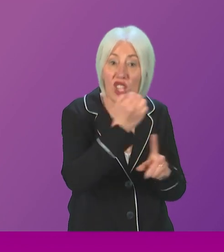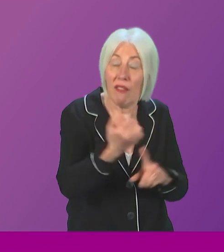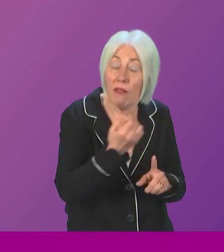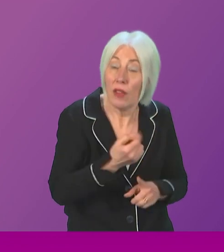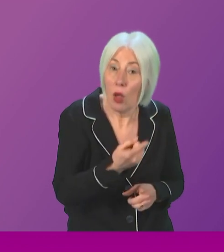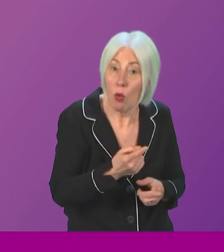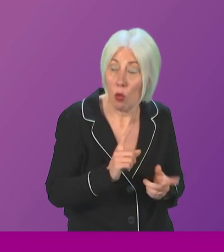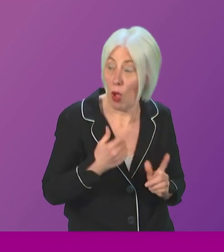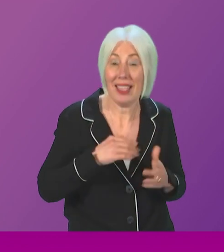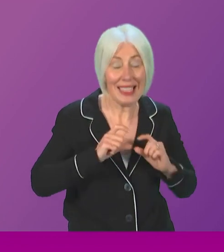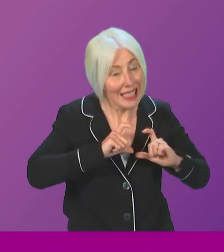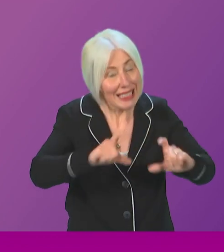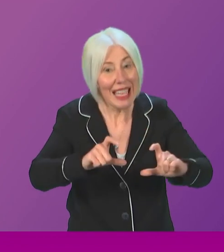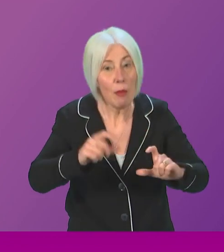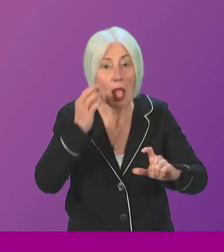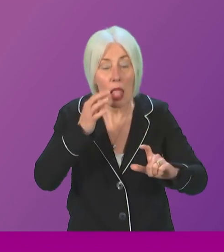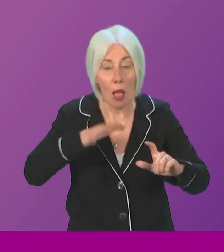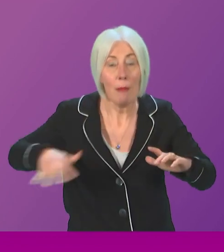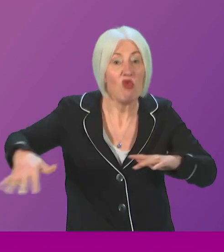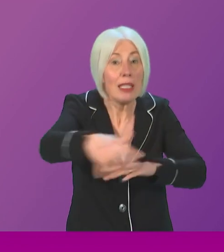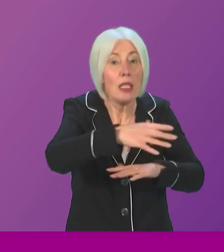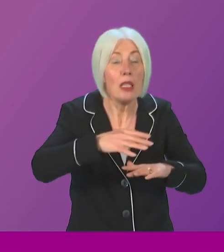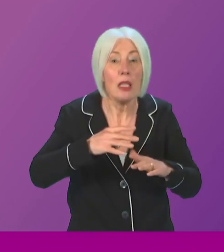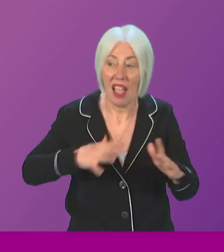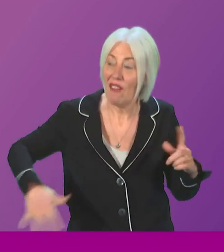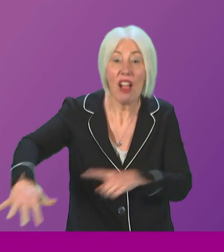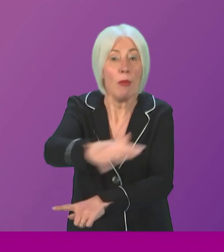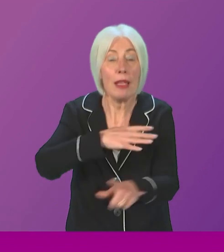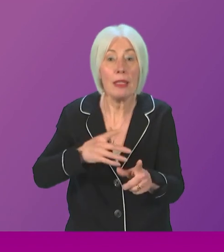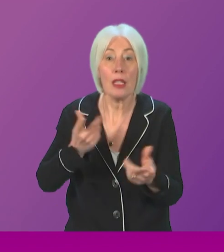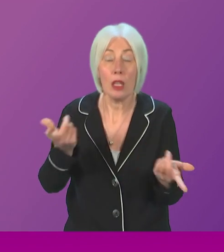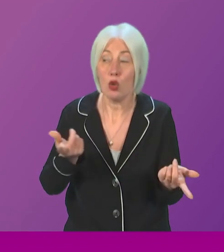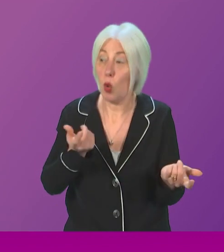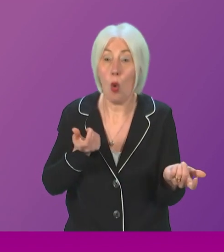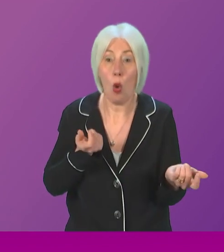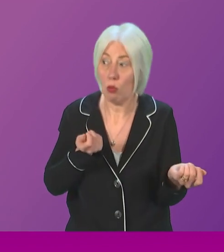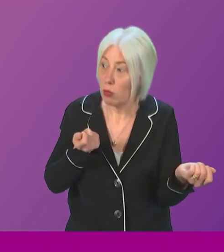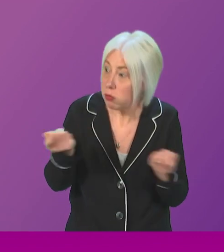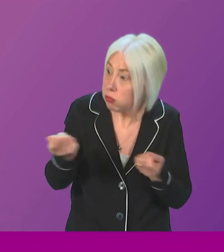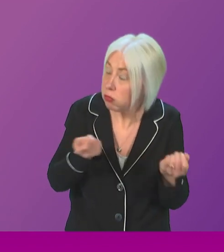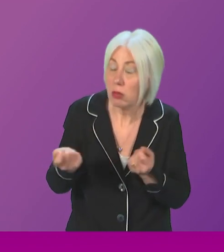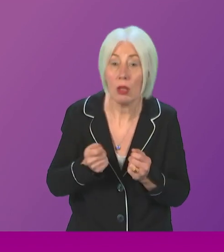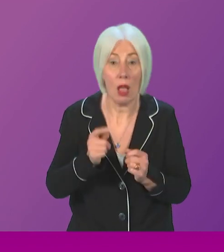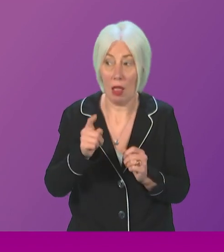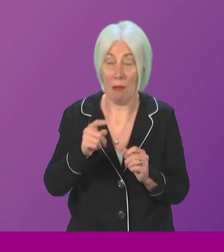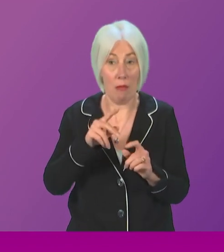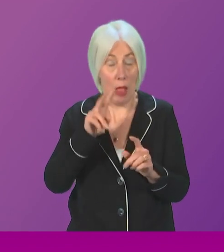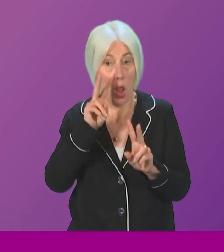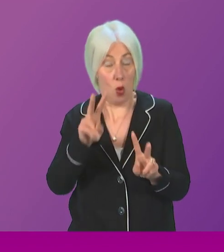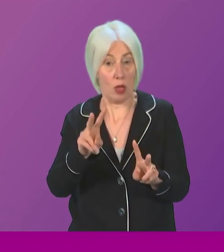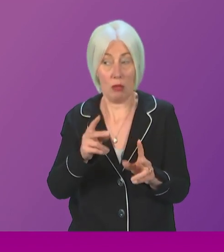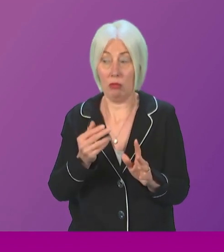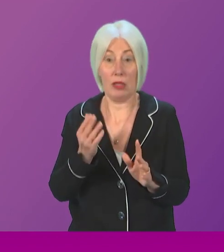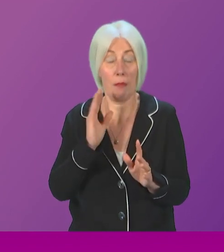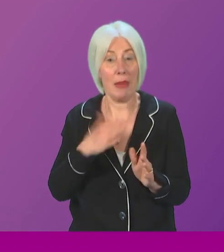sustainable marine environment. And based on studies that were coordinated by the community group at Lamlash Bay, it's been noted that